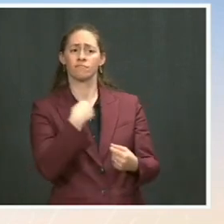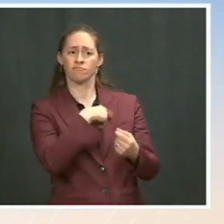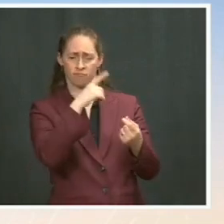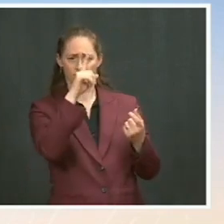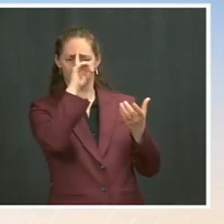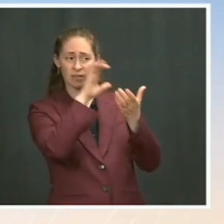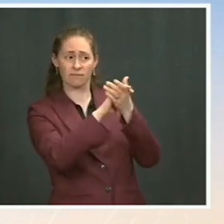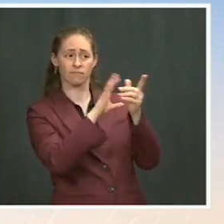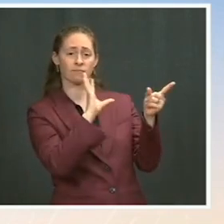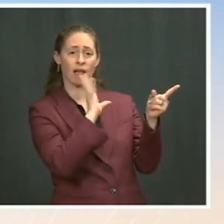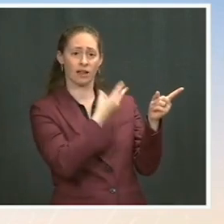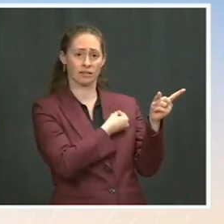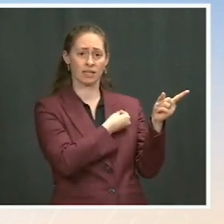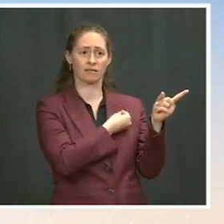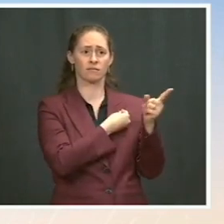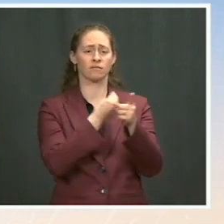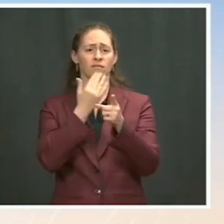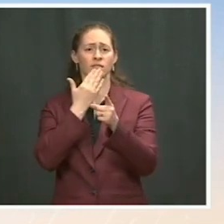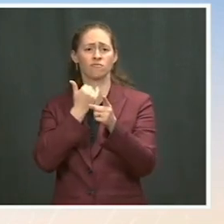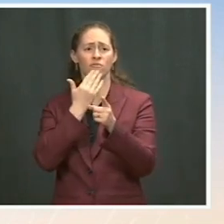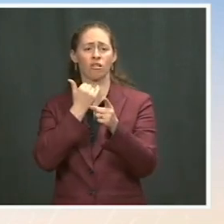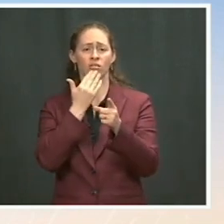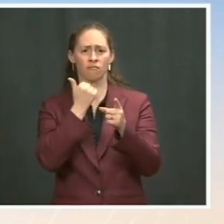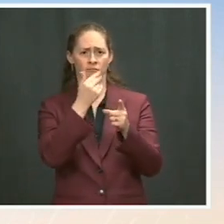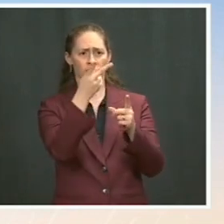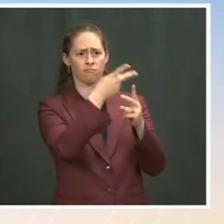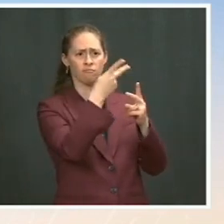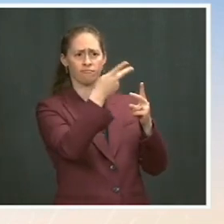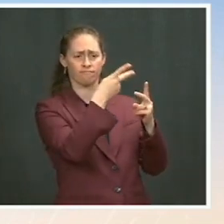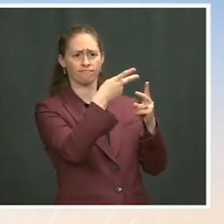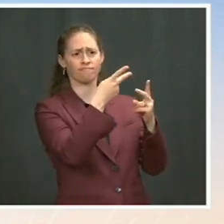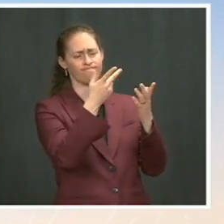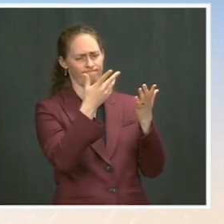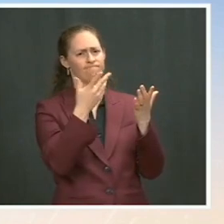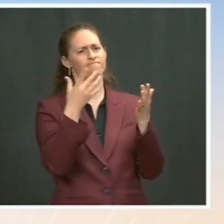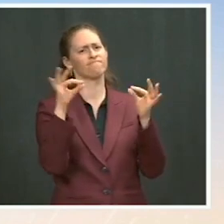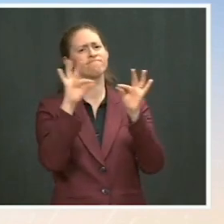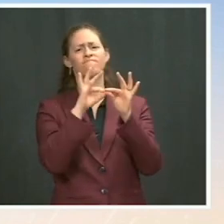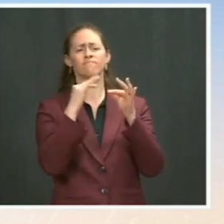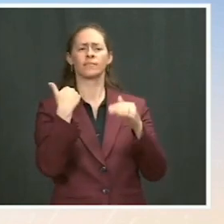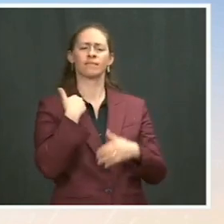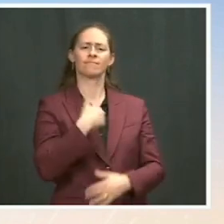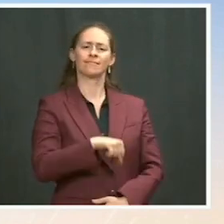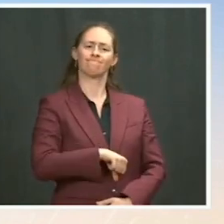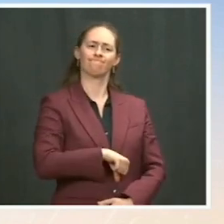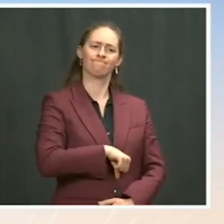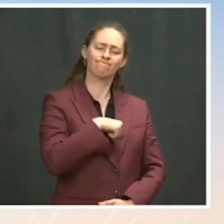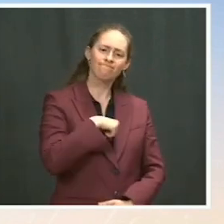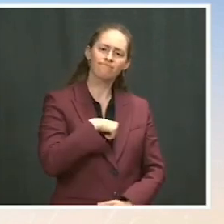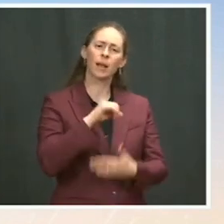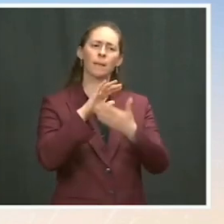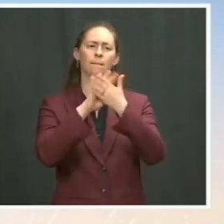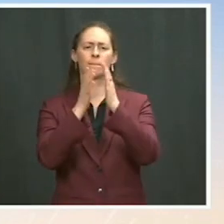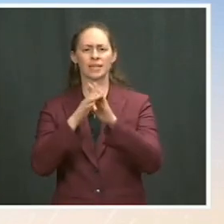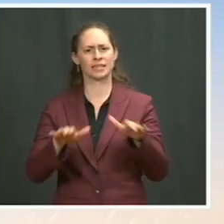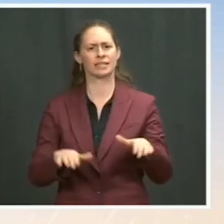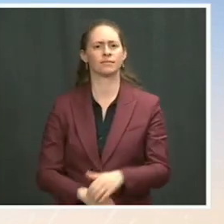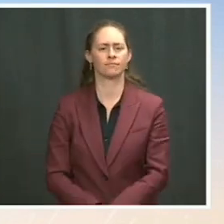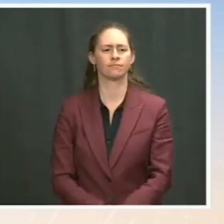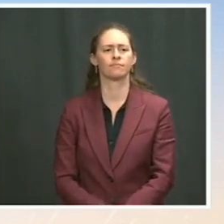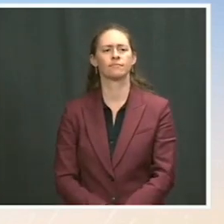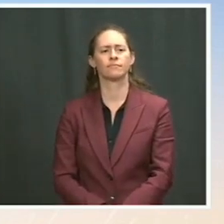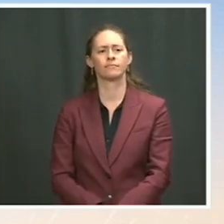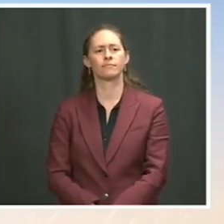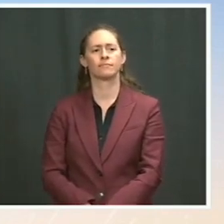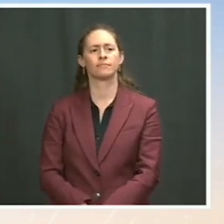prosperity. And U.S. in recent weeks have spoken candidly with Israeli officials about how evictions of Palestinian families who have lived